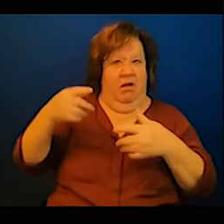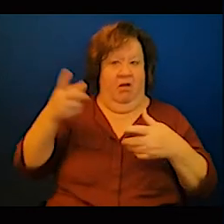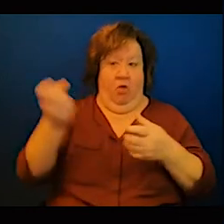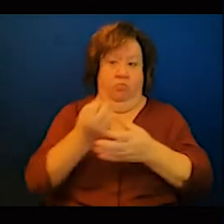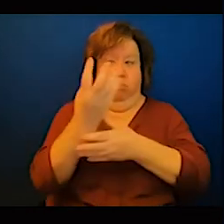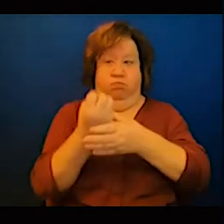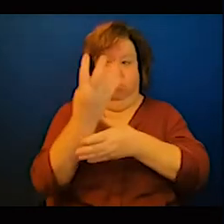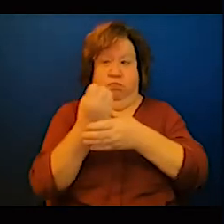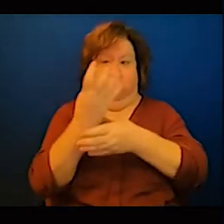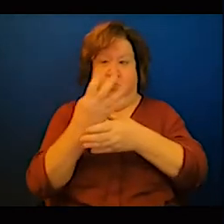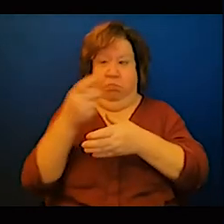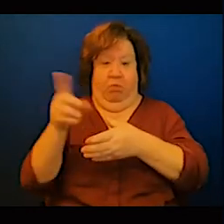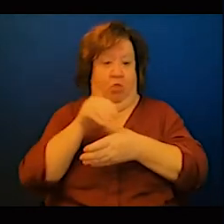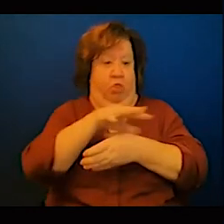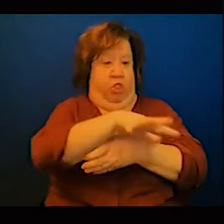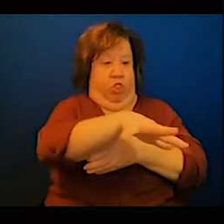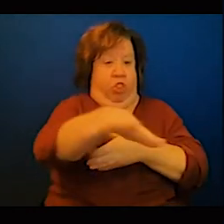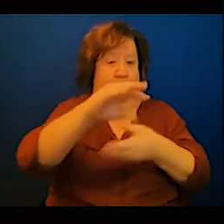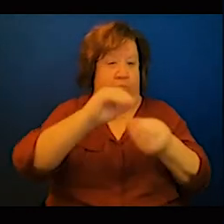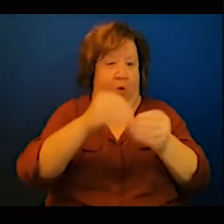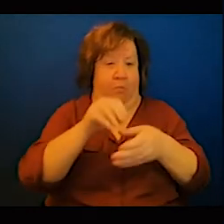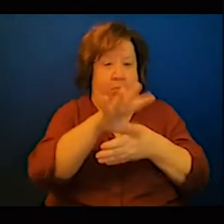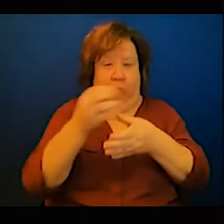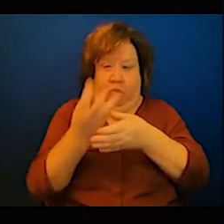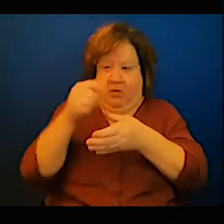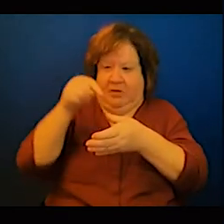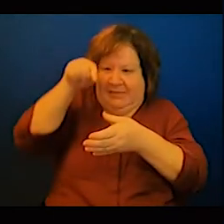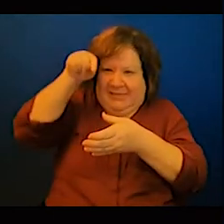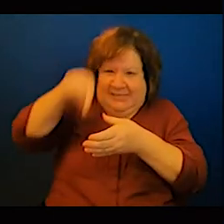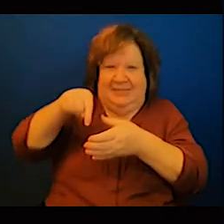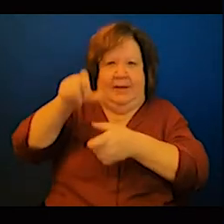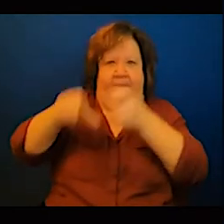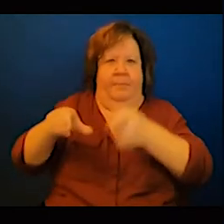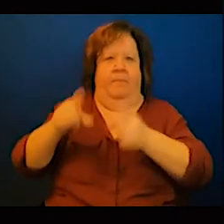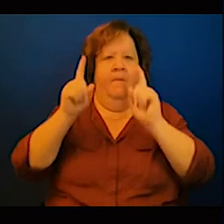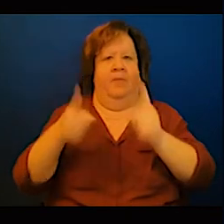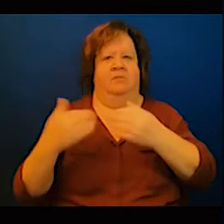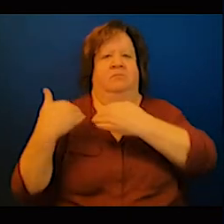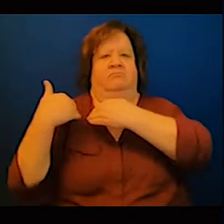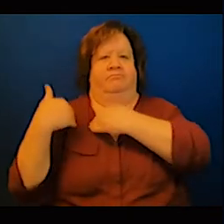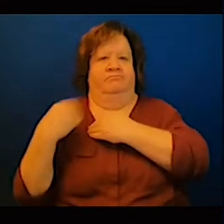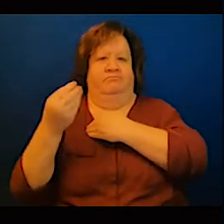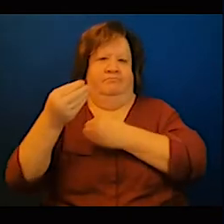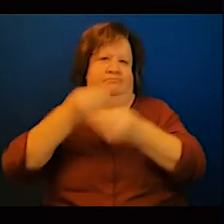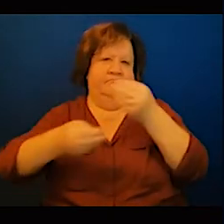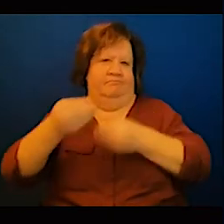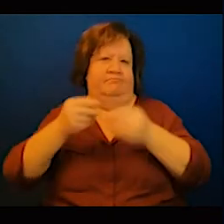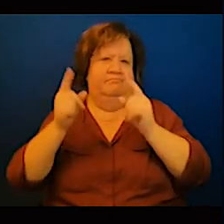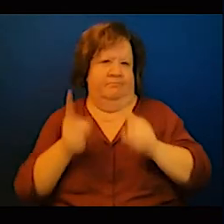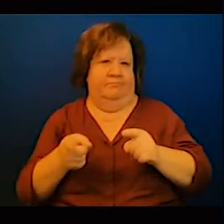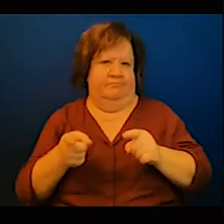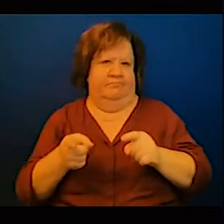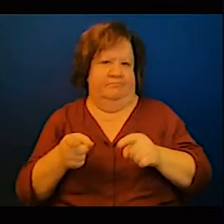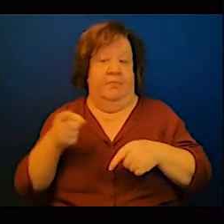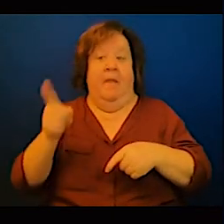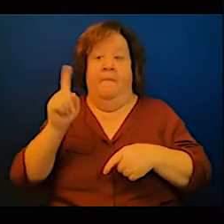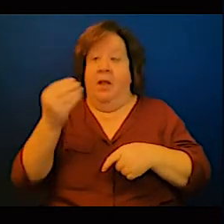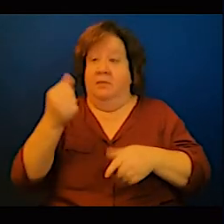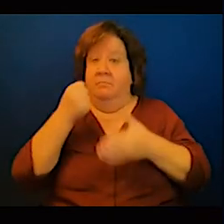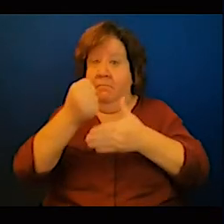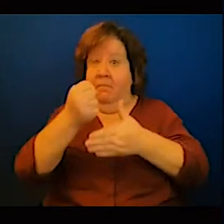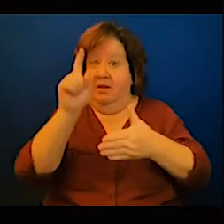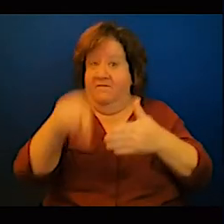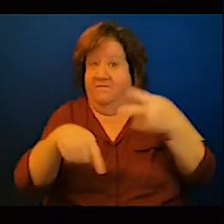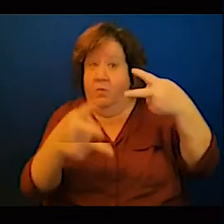studies for renewable projects and second to put in place good regulation and good public